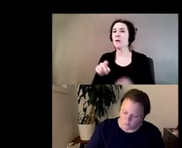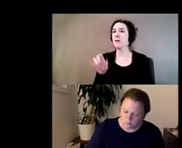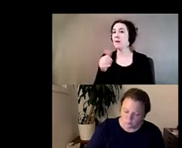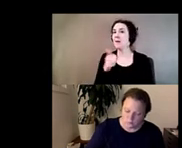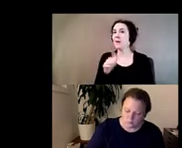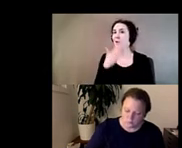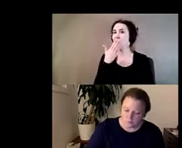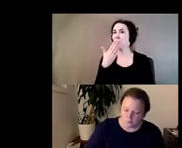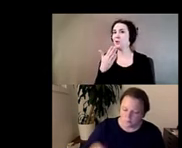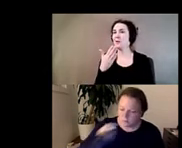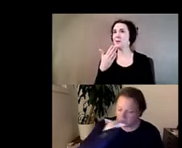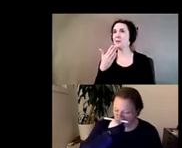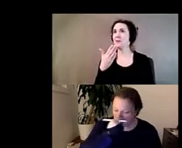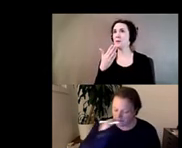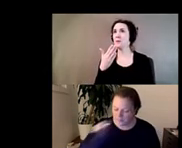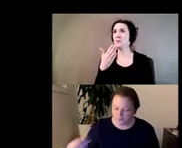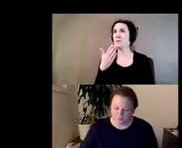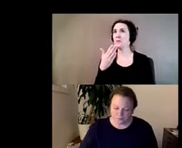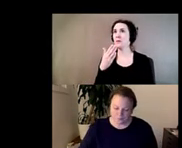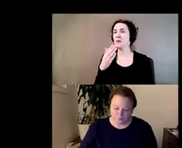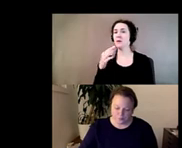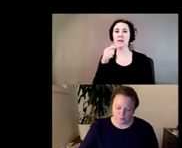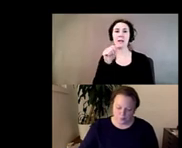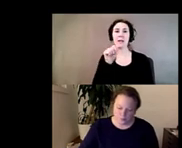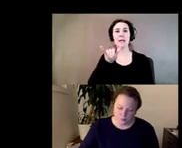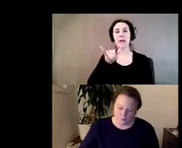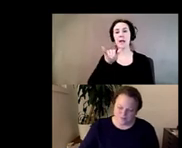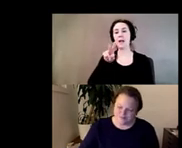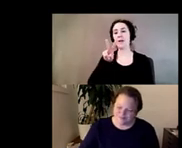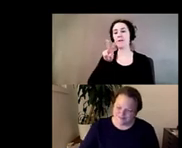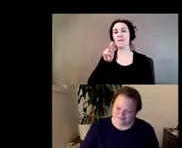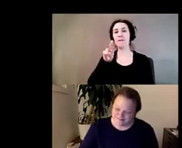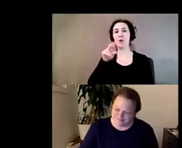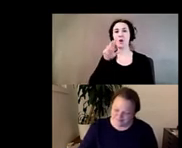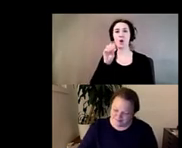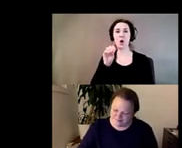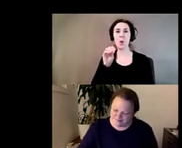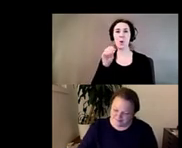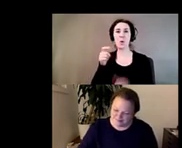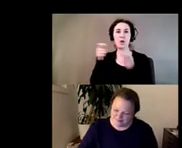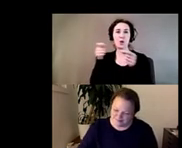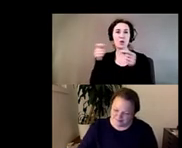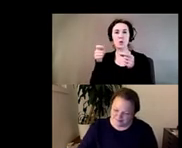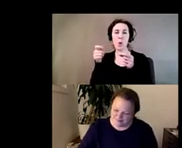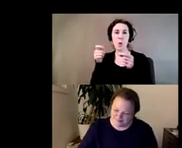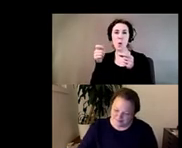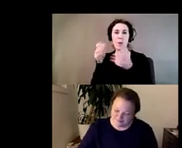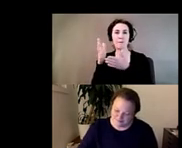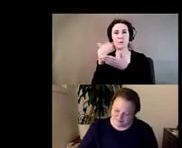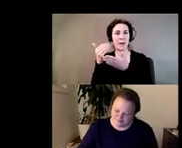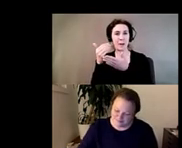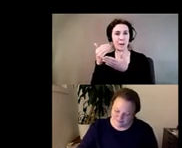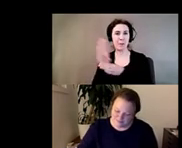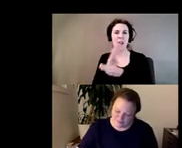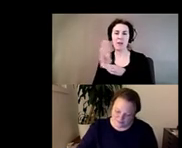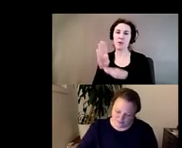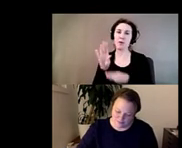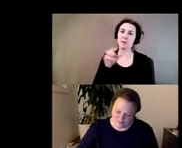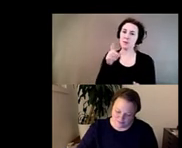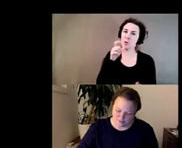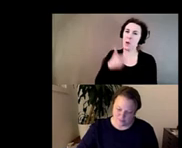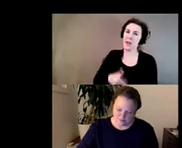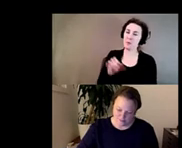i i call this like gay virgo control freak behavior which i'm a gay virgo um uh he put these